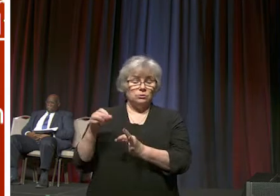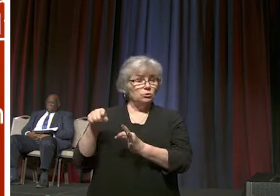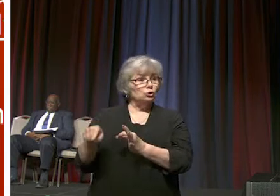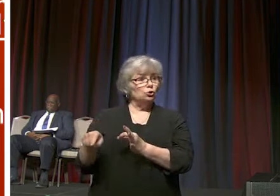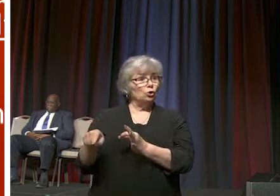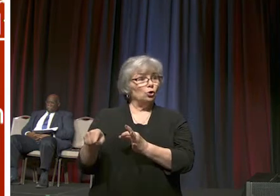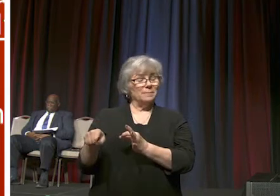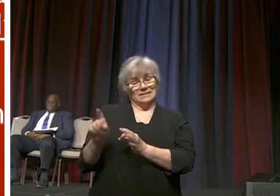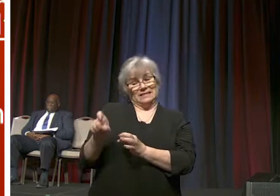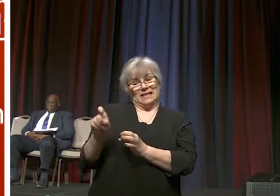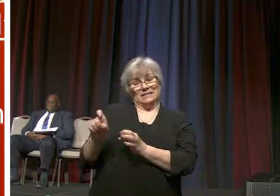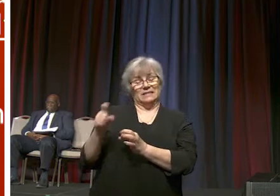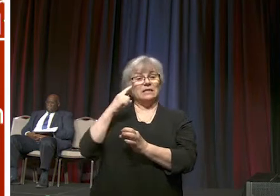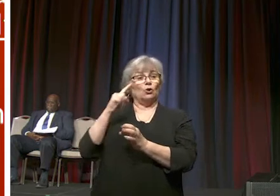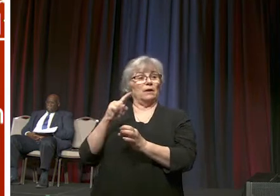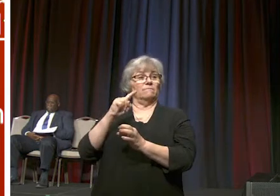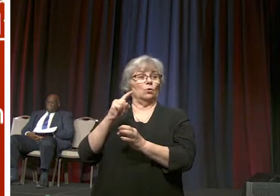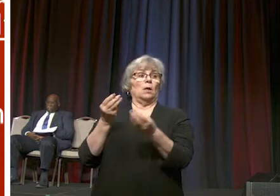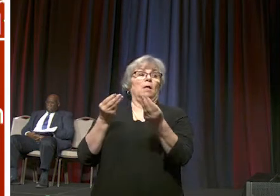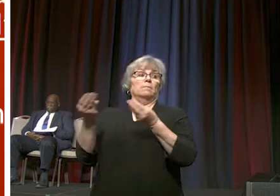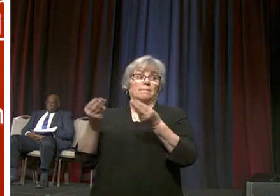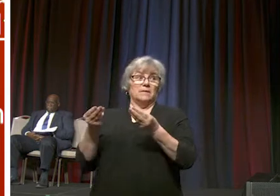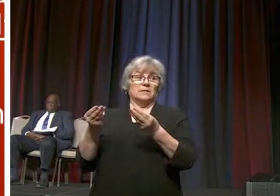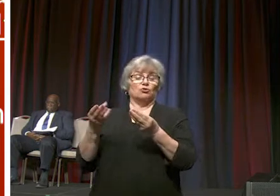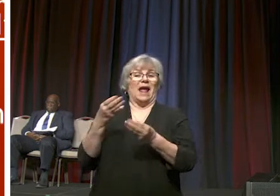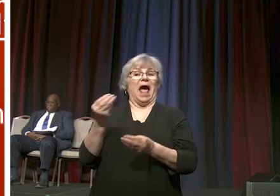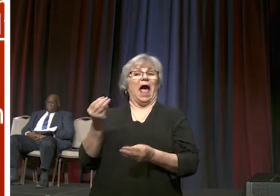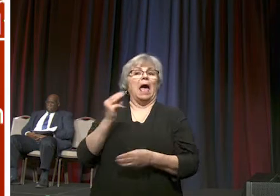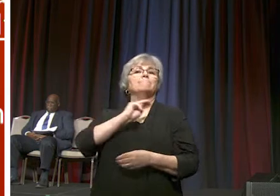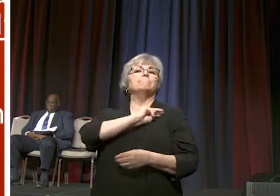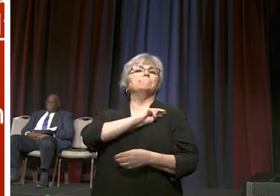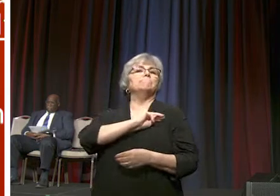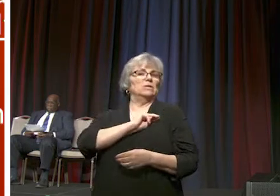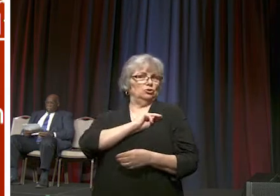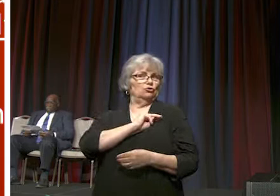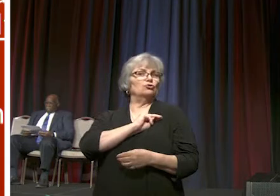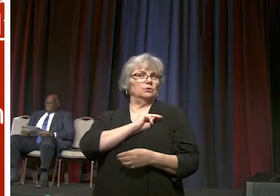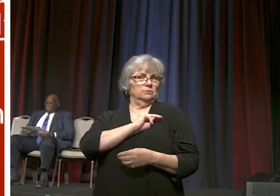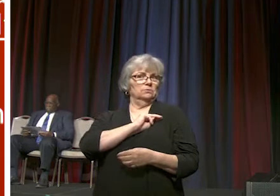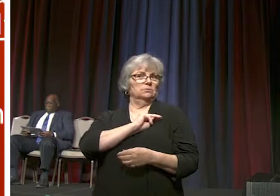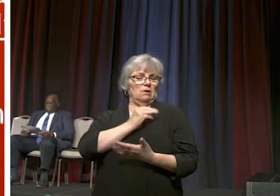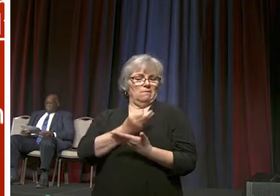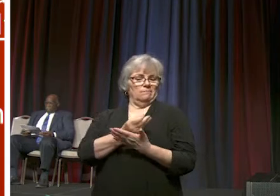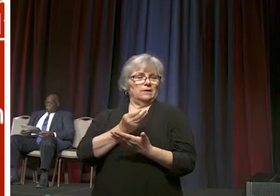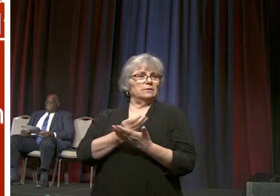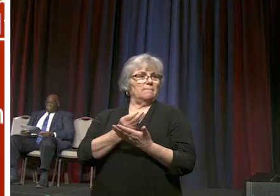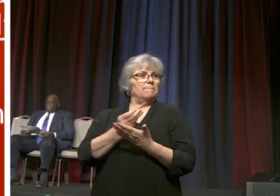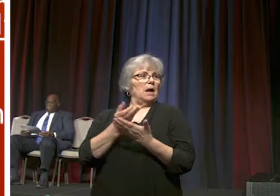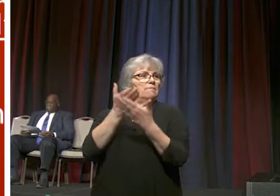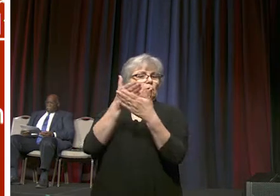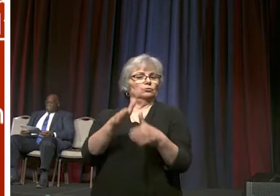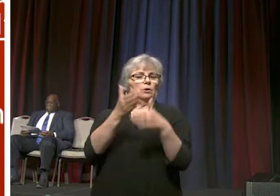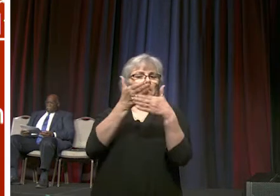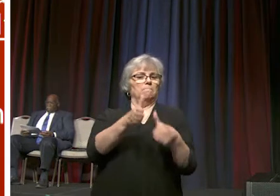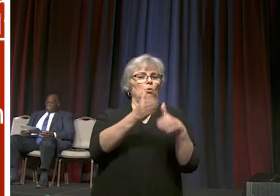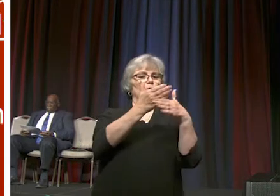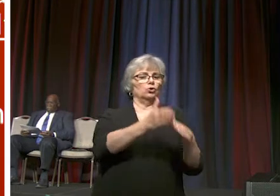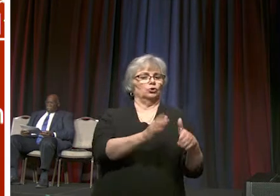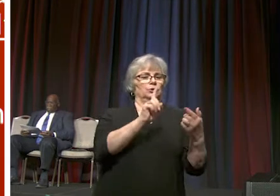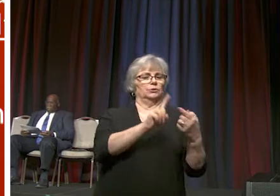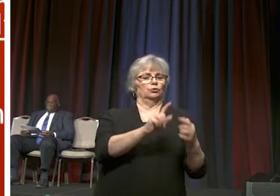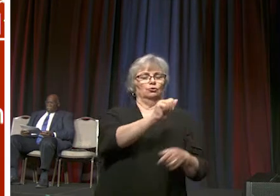necessary to accomplish the ministry and mission funded by the apportionment to annual conferences